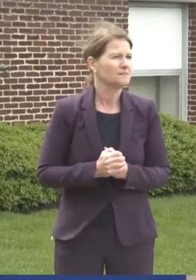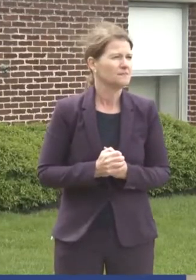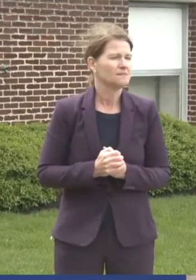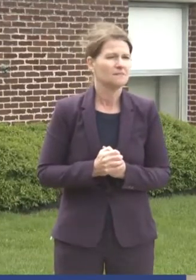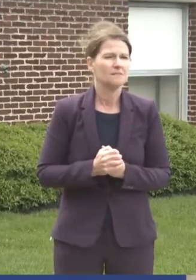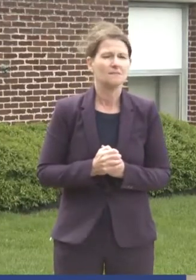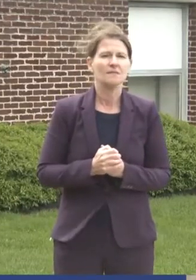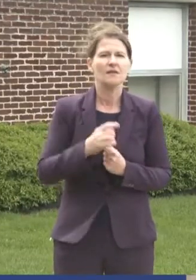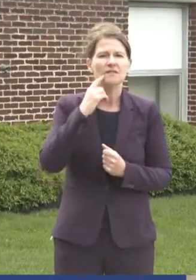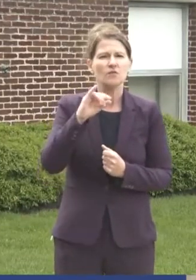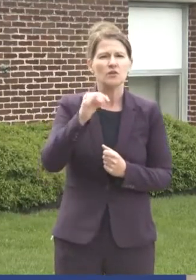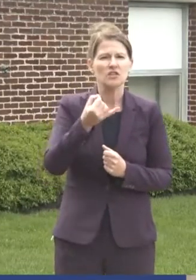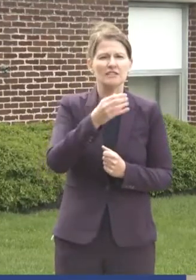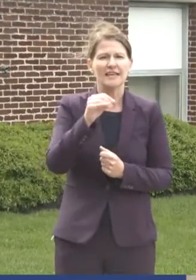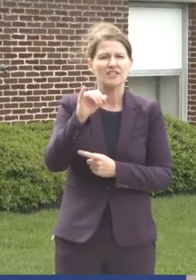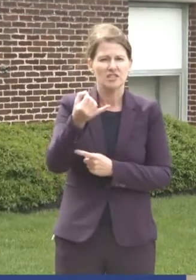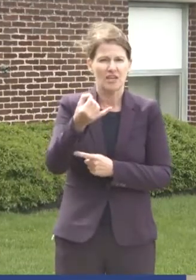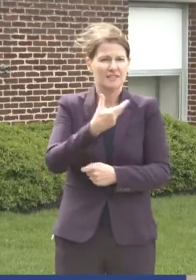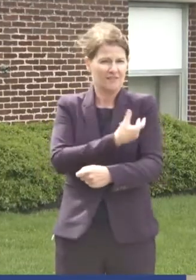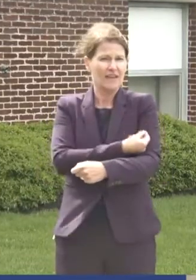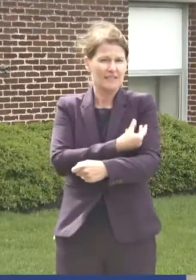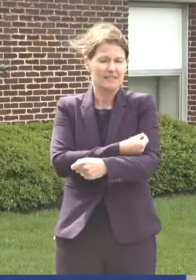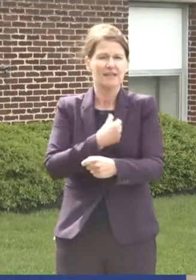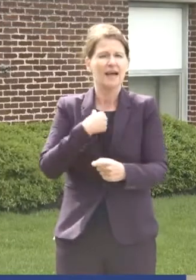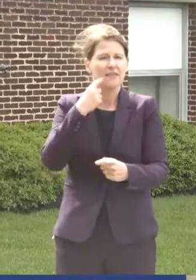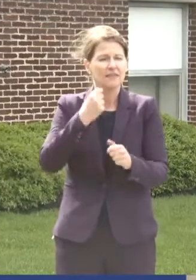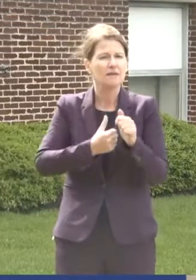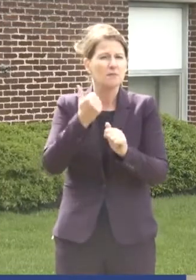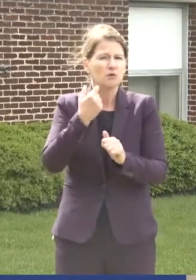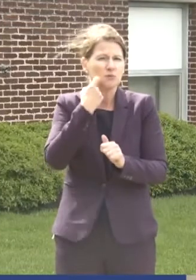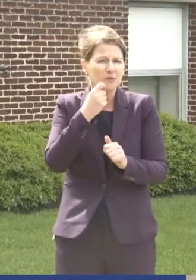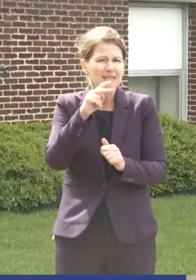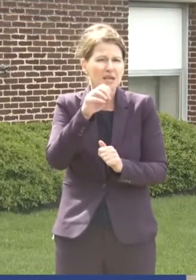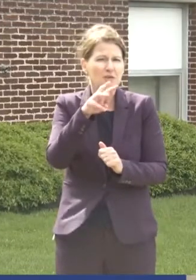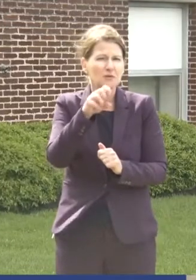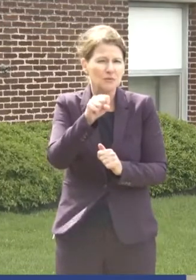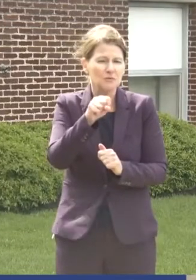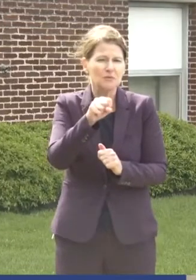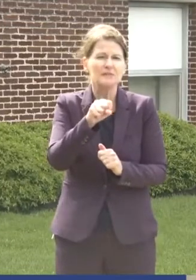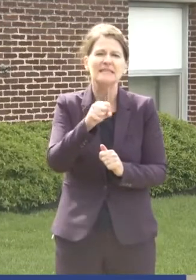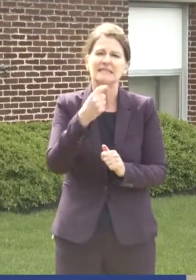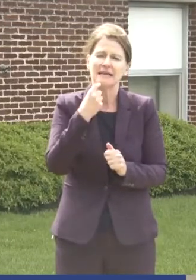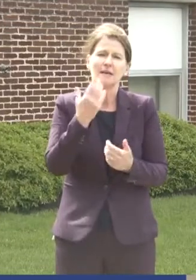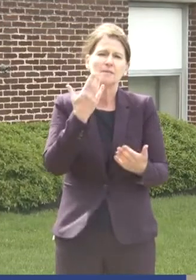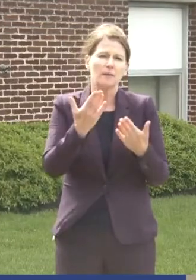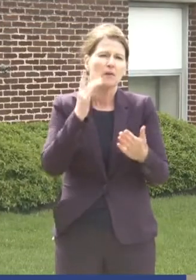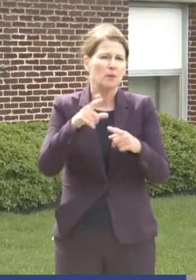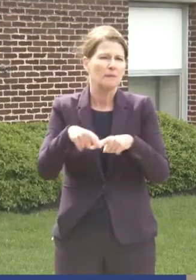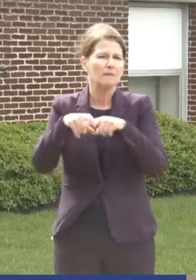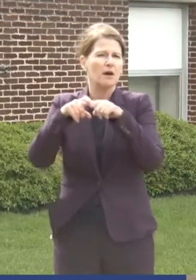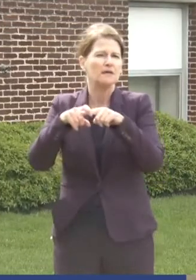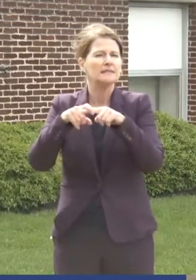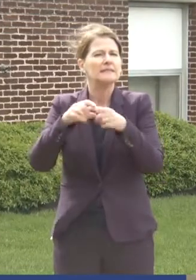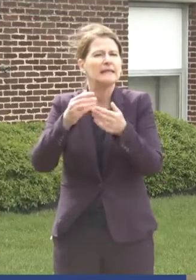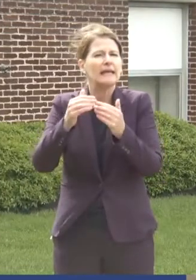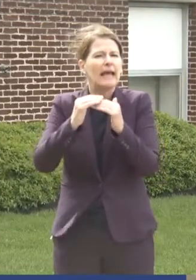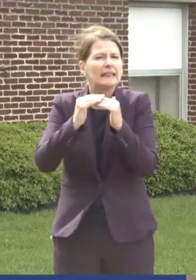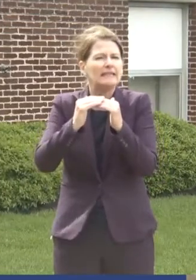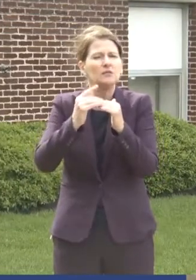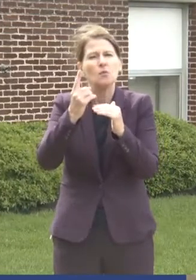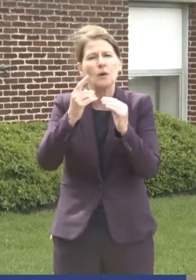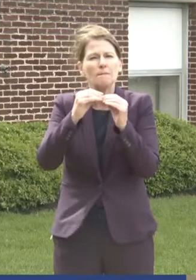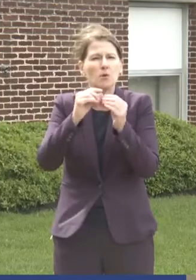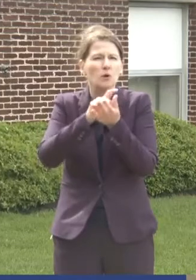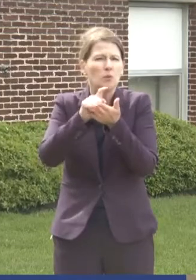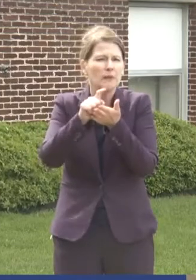Also on the Johnson and Johnson thing, I think the latest news on that is that it's probably going to be paused at least for another week